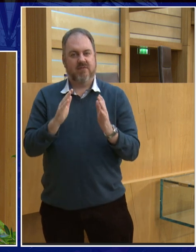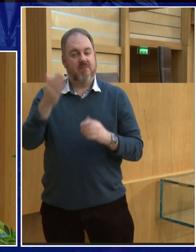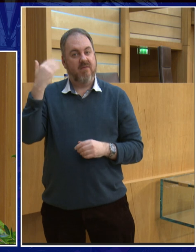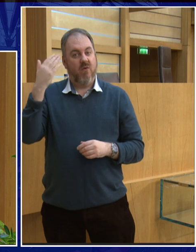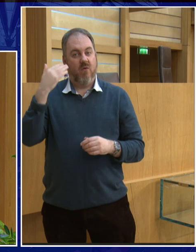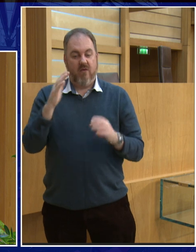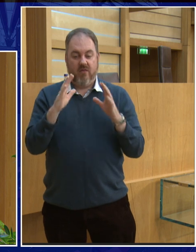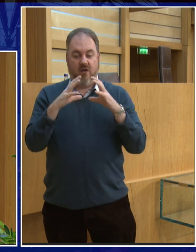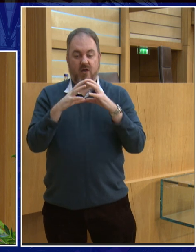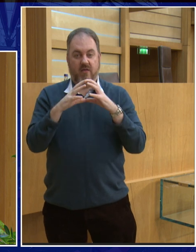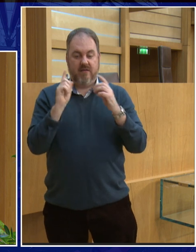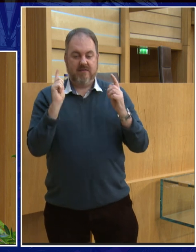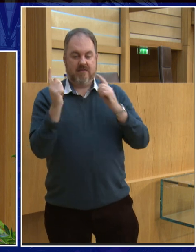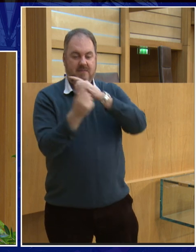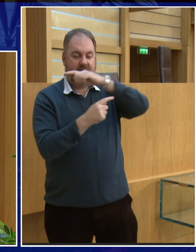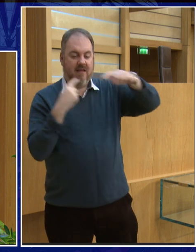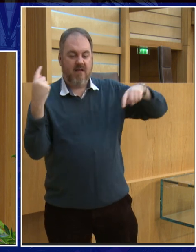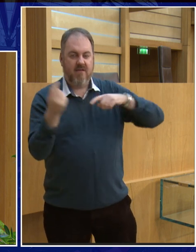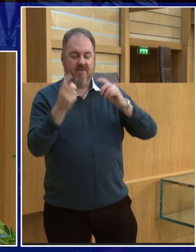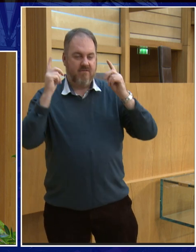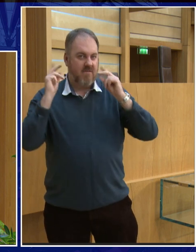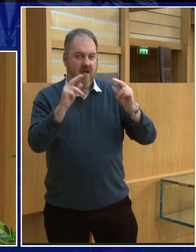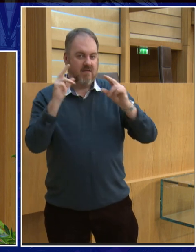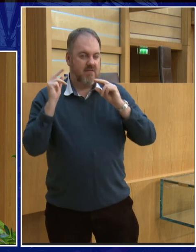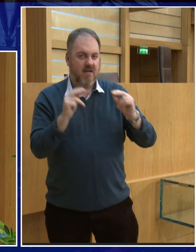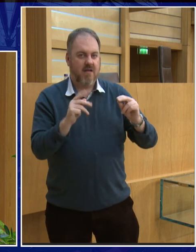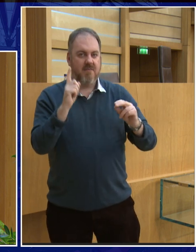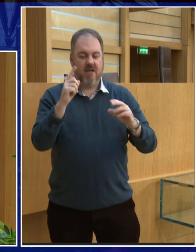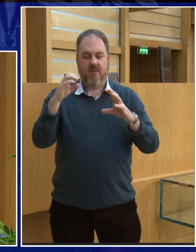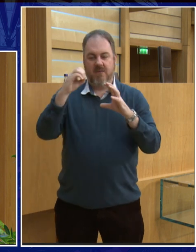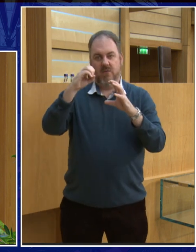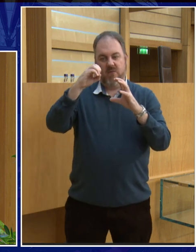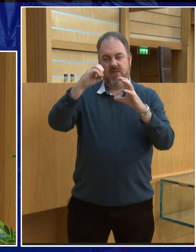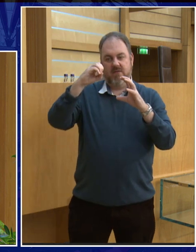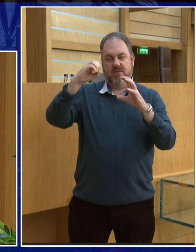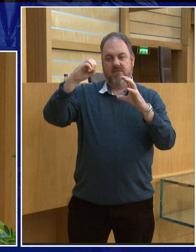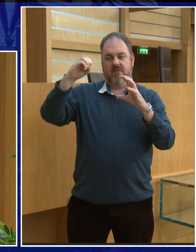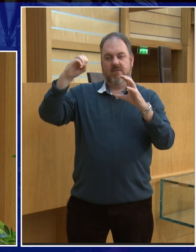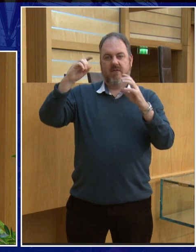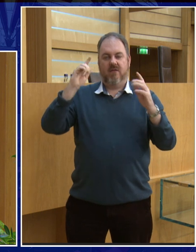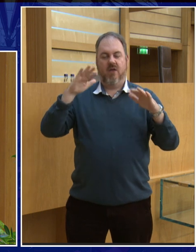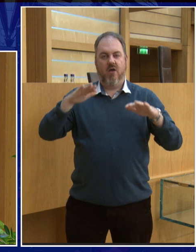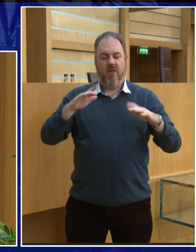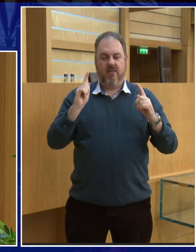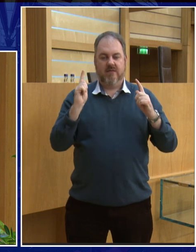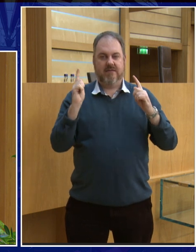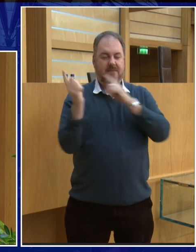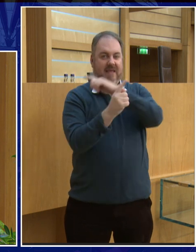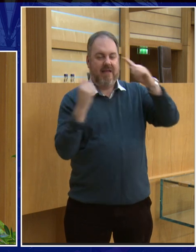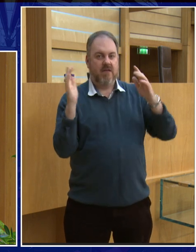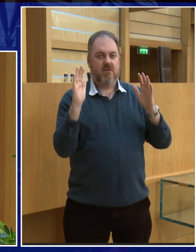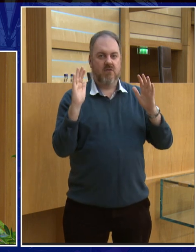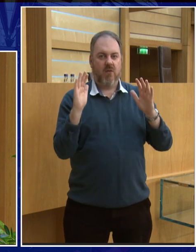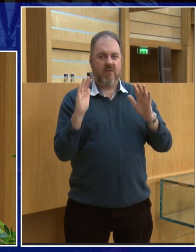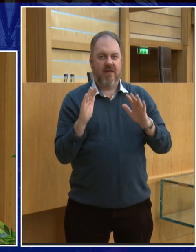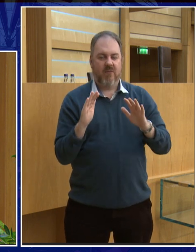used to take just five hours but as the moon moves further away from us the moon speeds up but the earth slows down and it's due to something